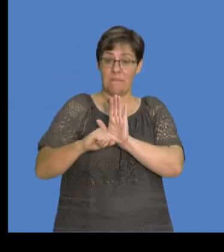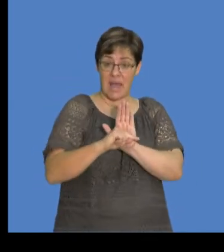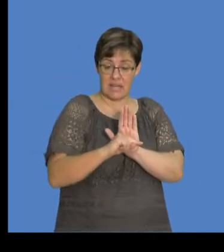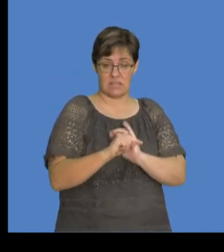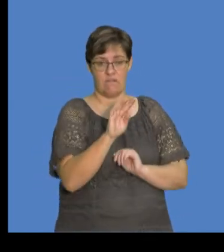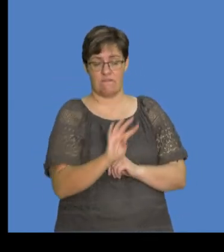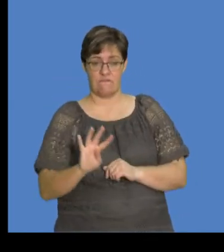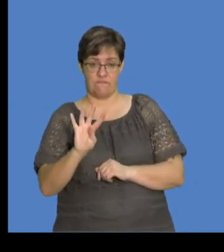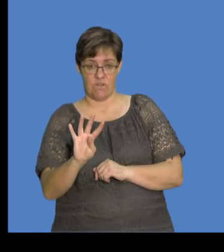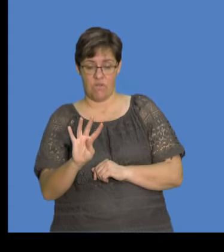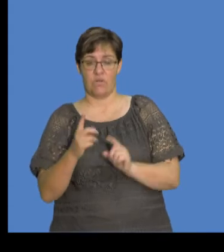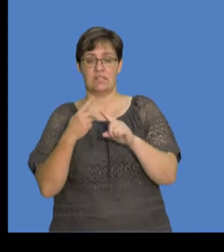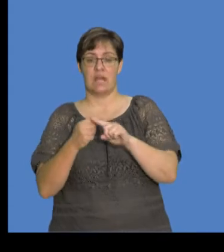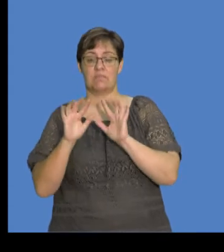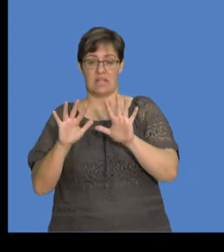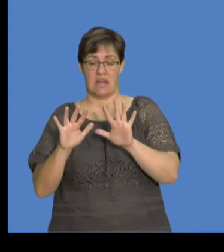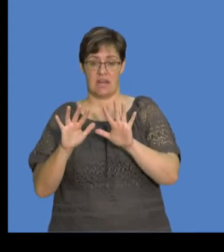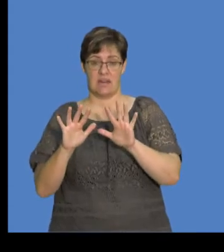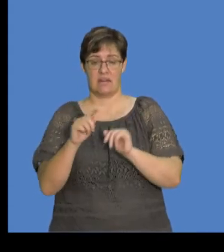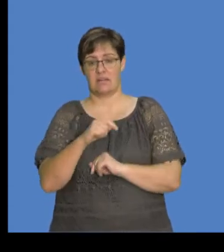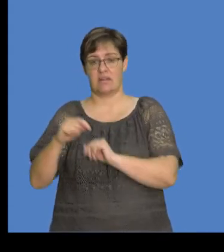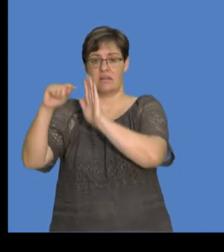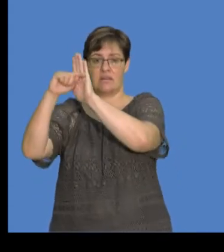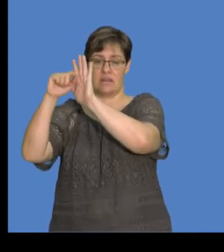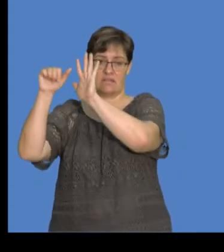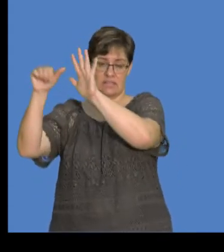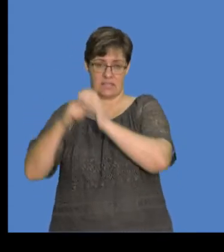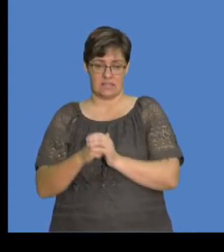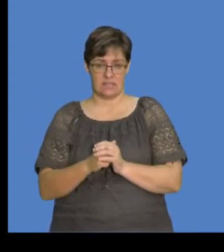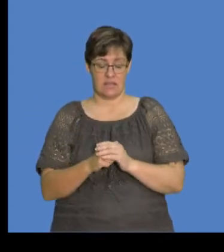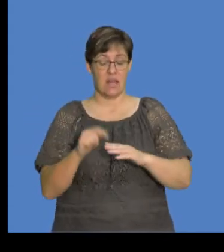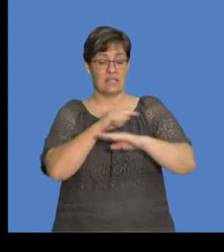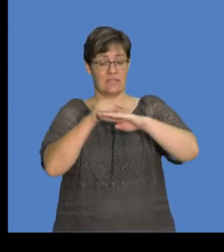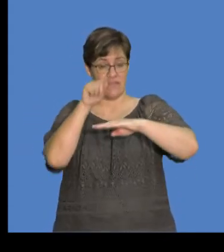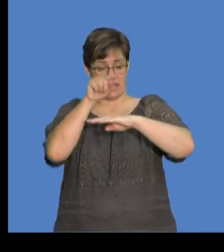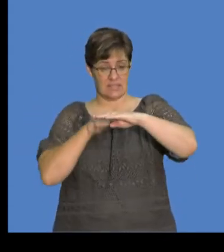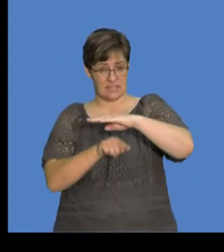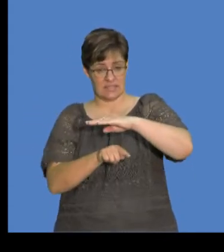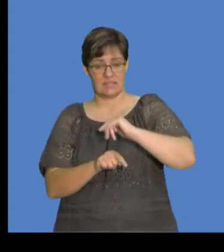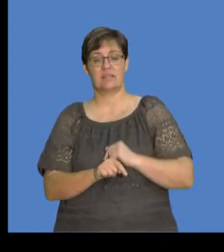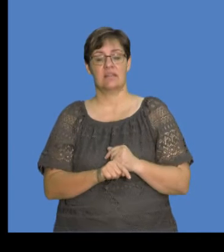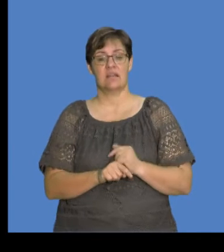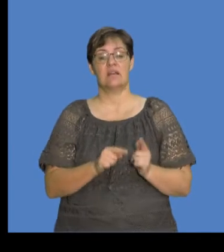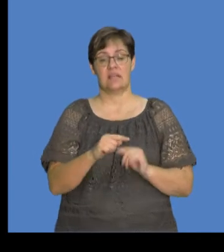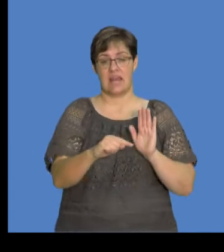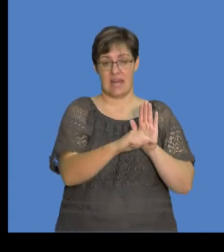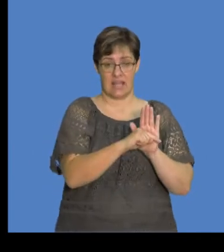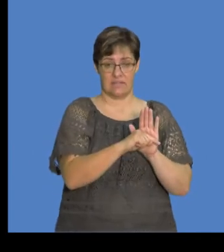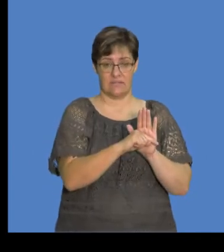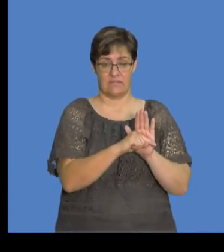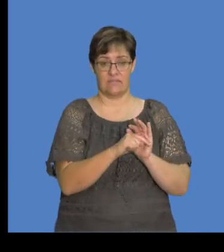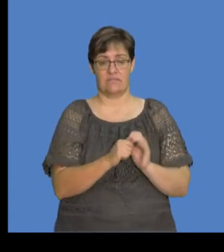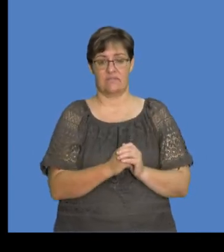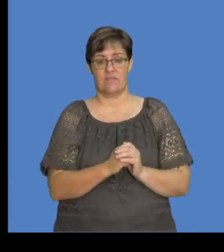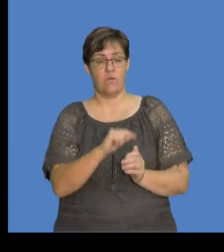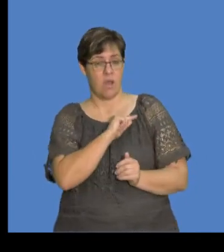4 times 10 exponent negative 6. We divide that by the elementary charge, which is